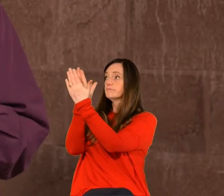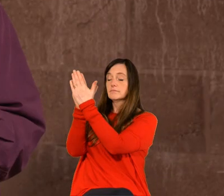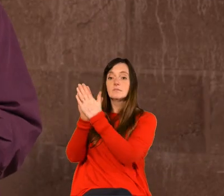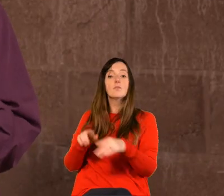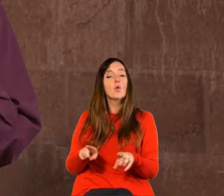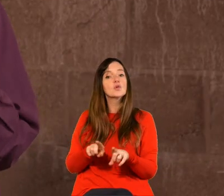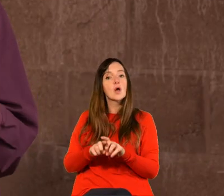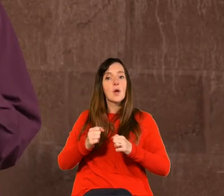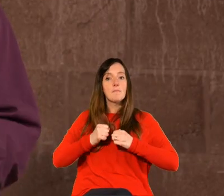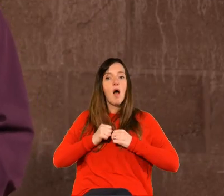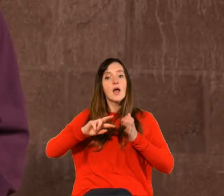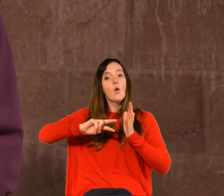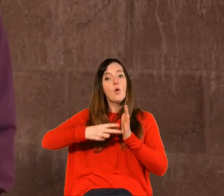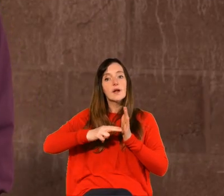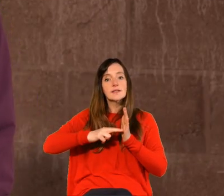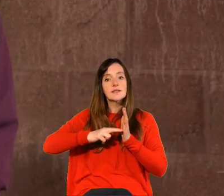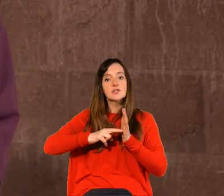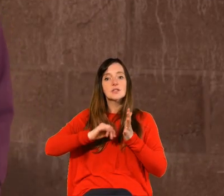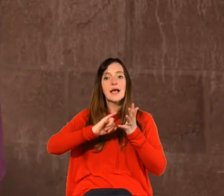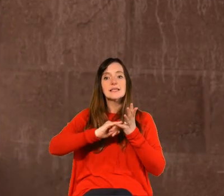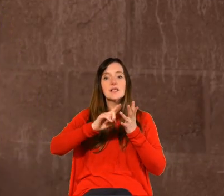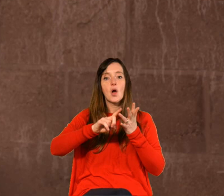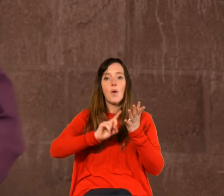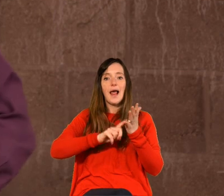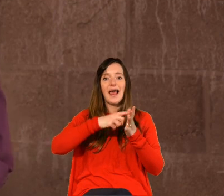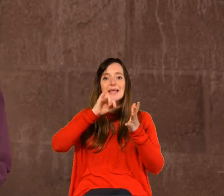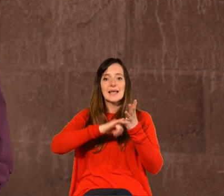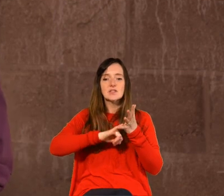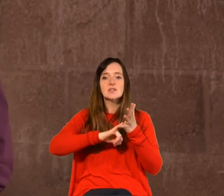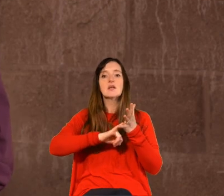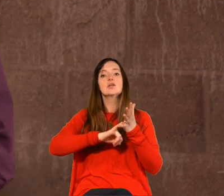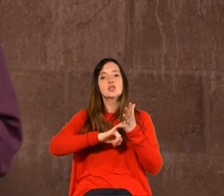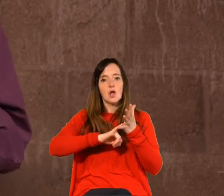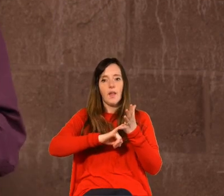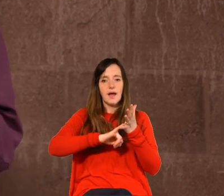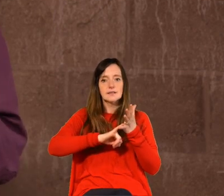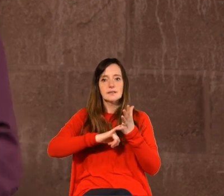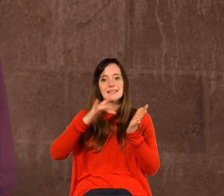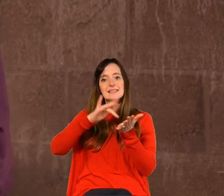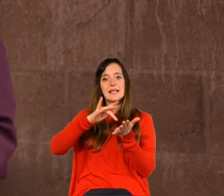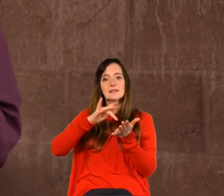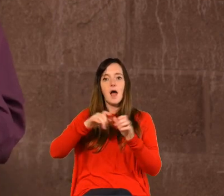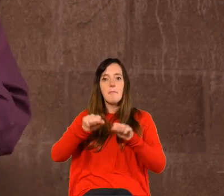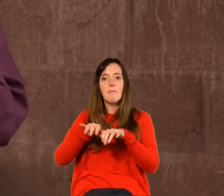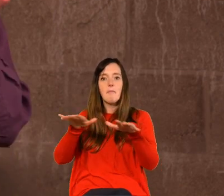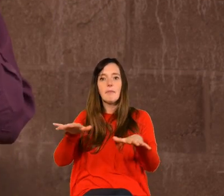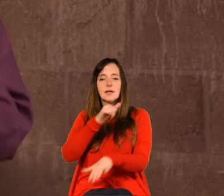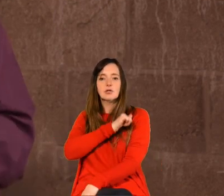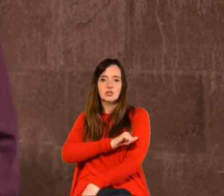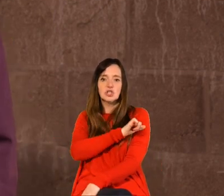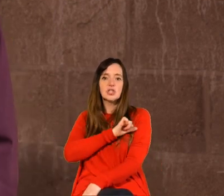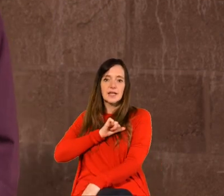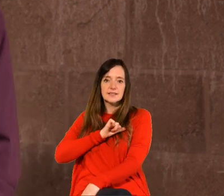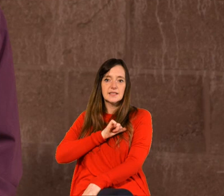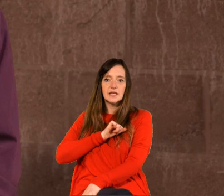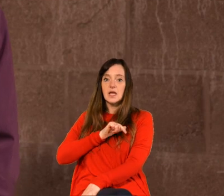organization i work for solas s-o-l-a-s the solas center public christianity if put solas into into google or facebook or